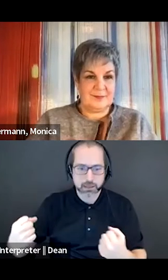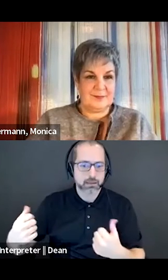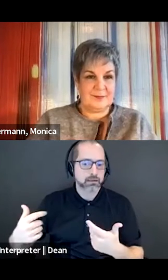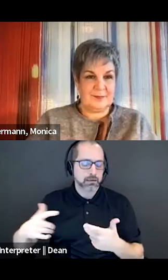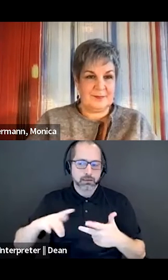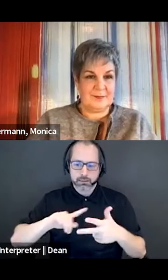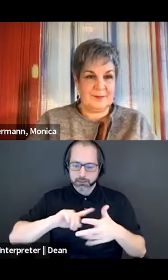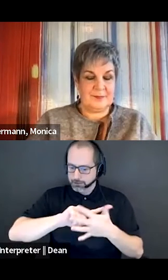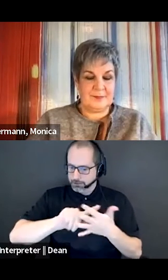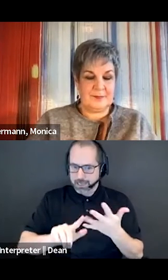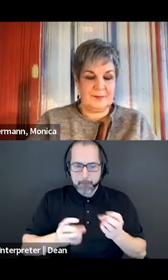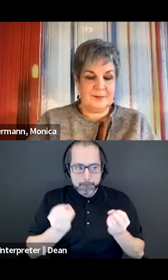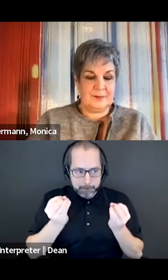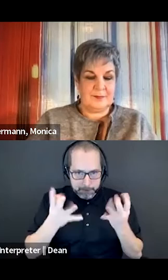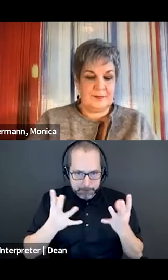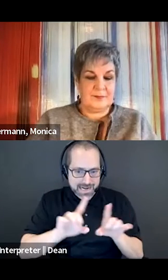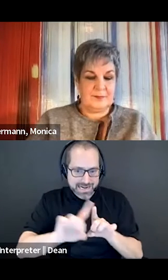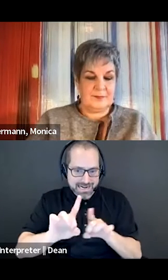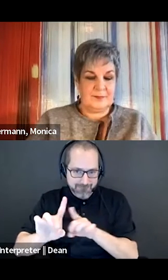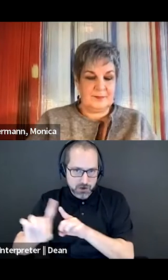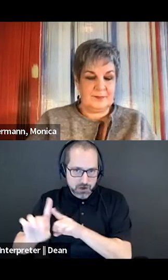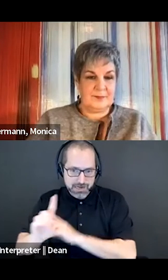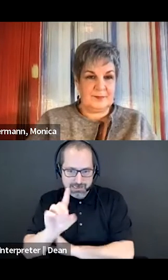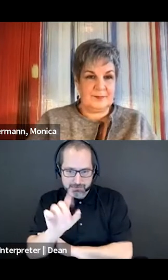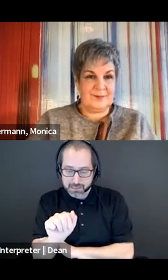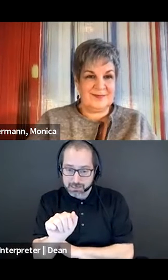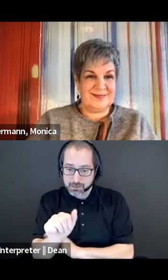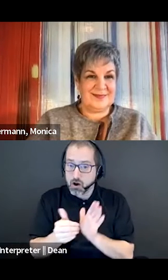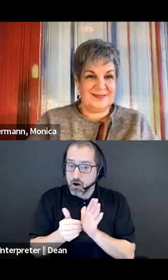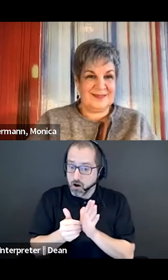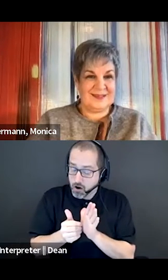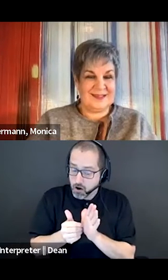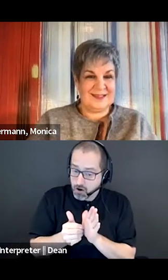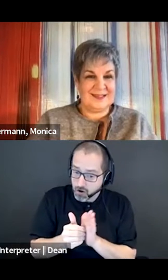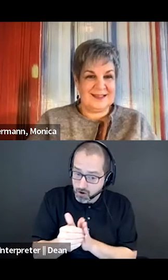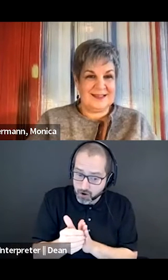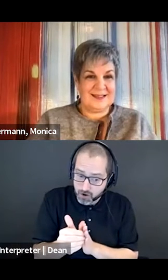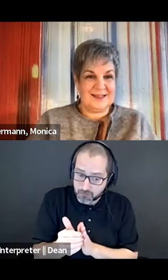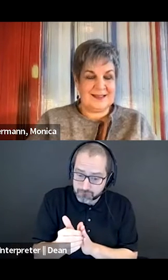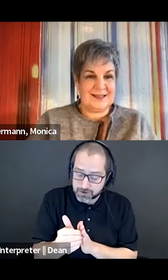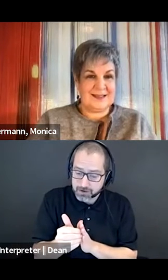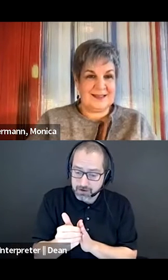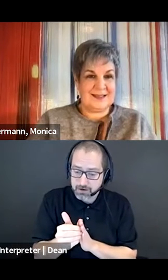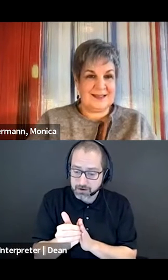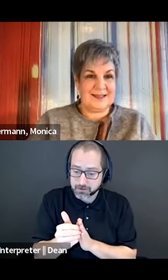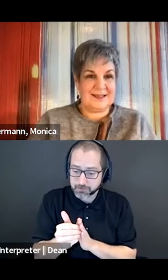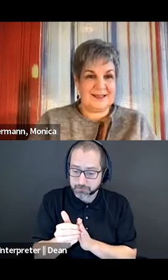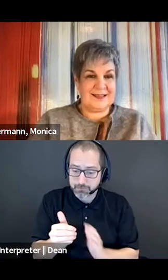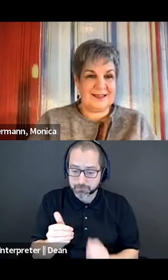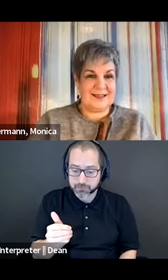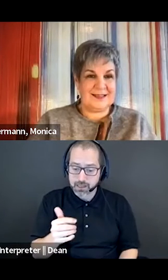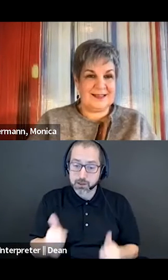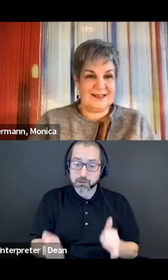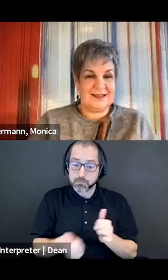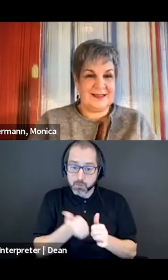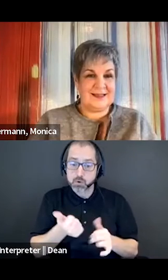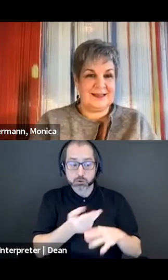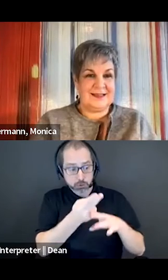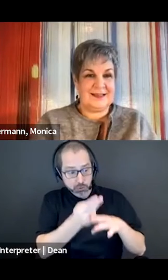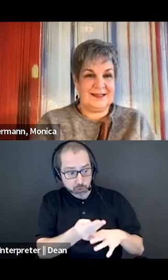there. It's often forgotten that the most used accessibility aid in the world